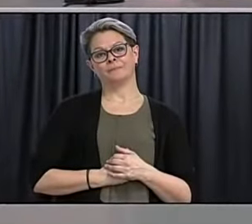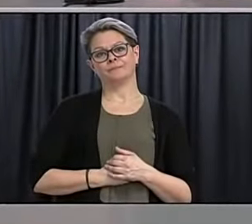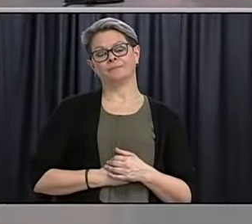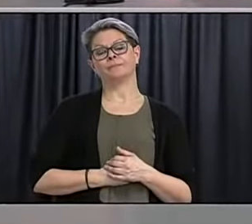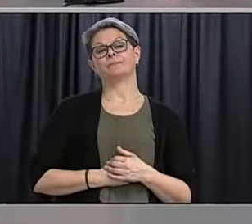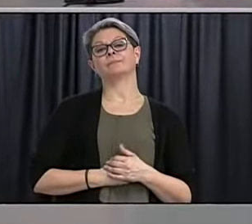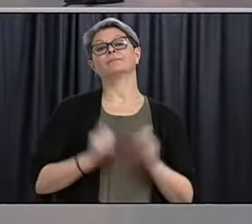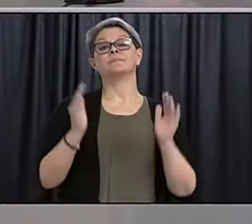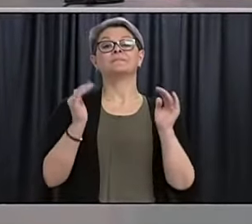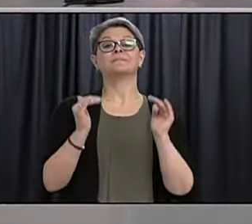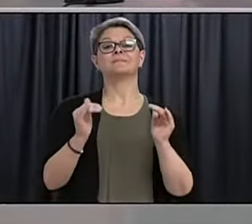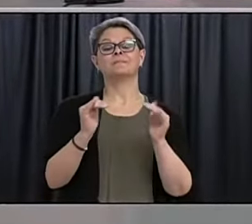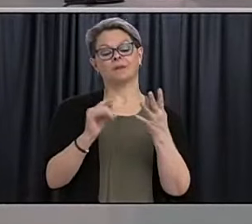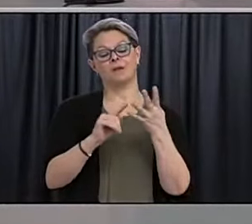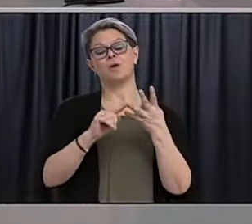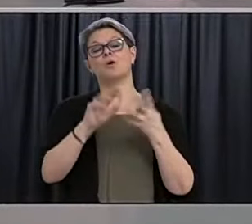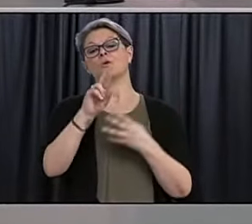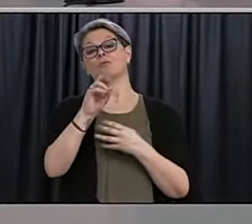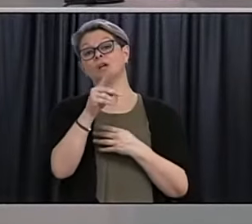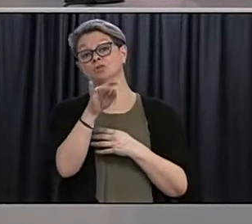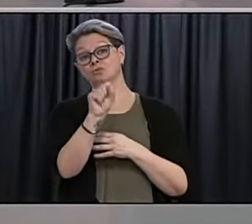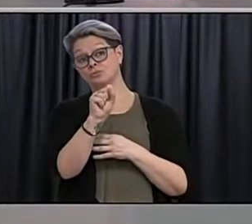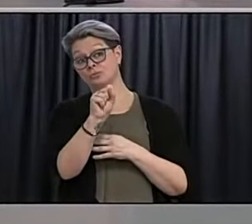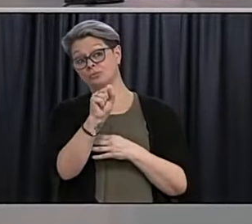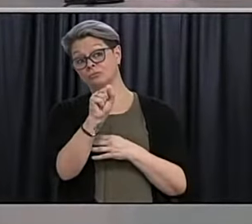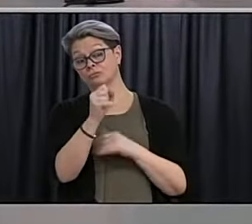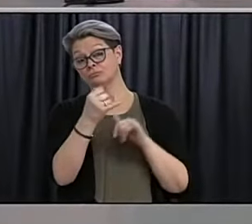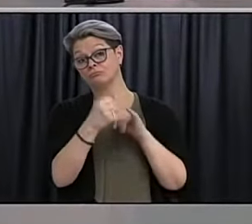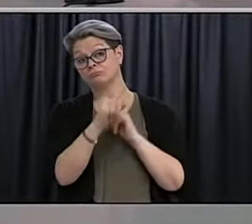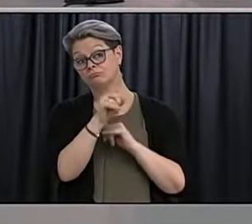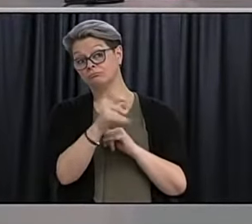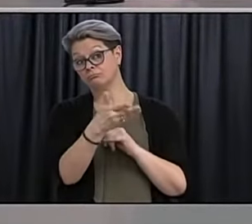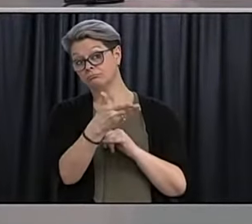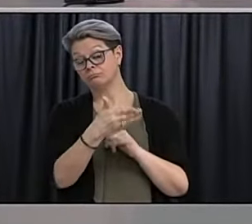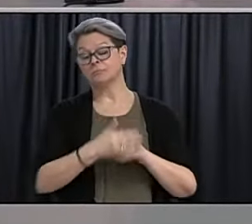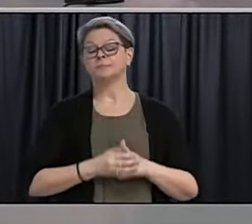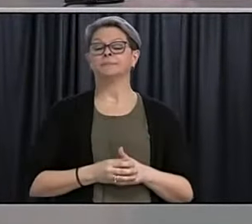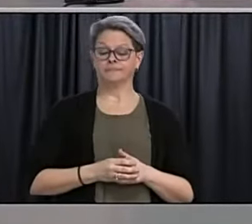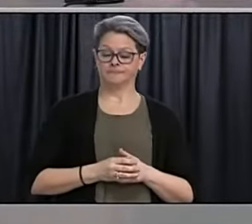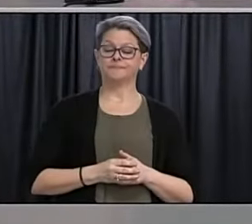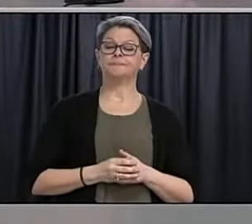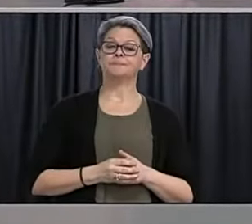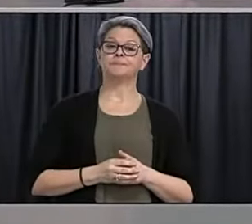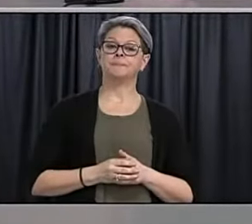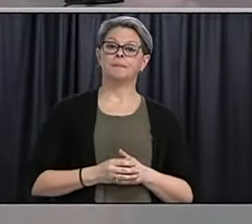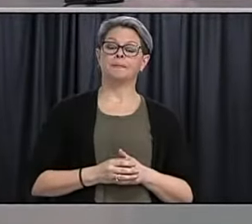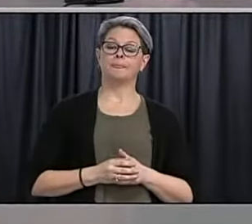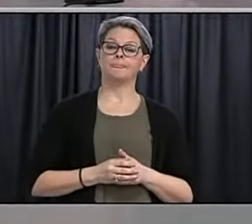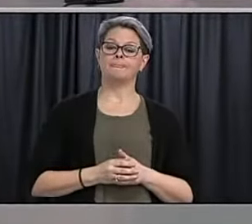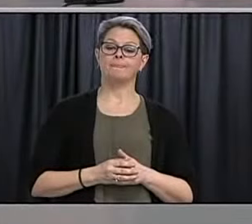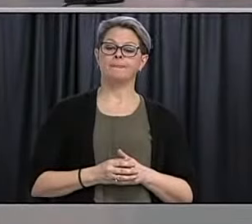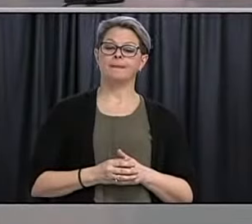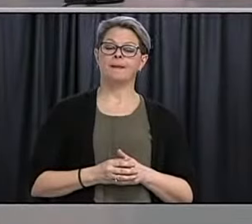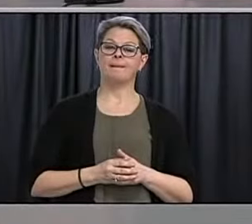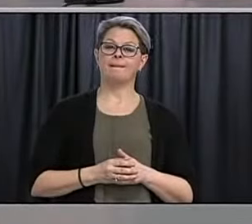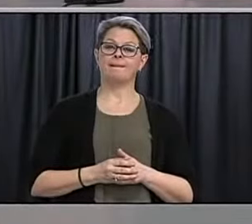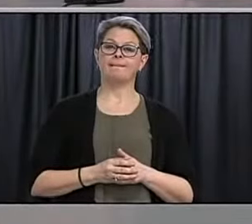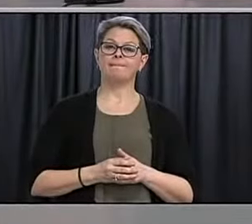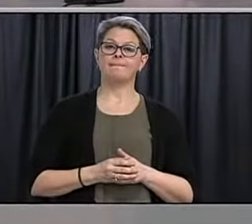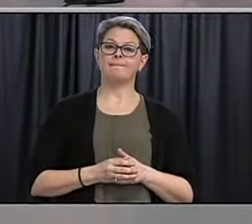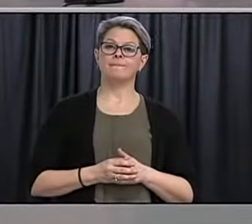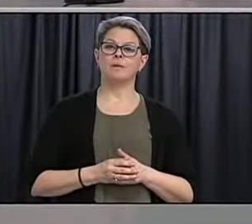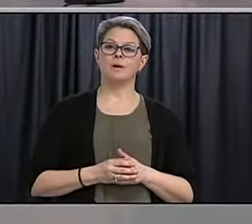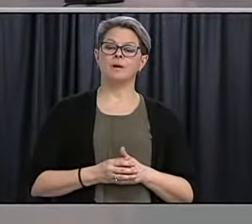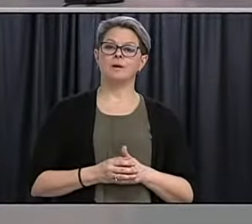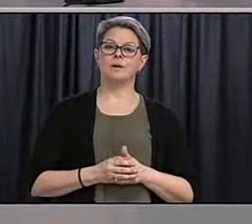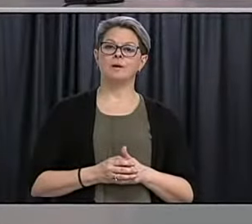Jason Piercy with Rogers Communication. Do you have a final question? Yes, I do, please. Um, I'm wondering if there are other illnesses